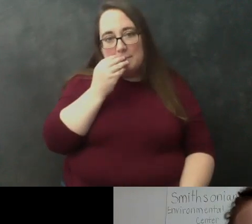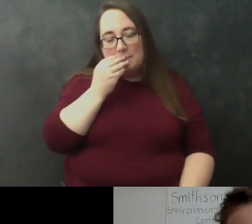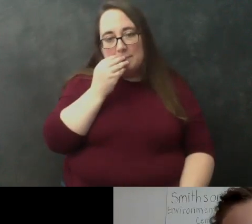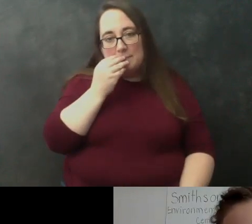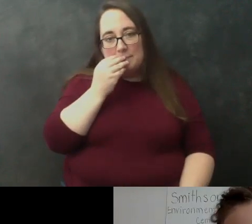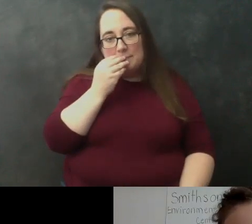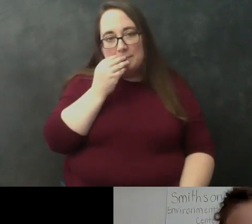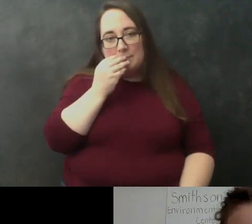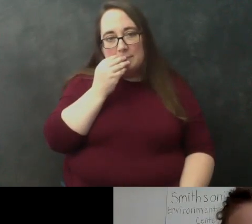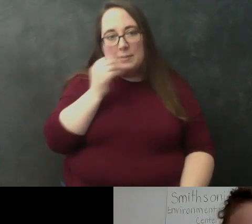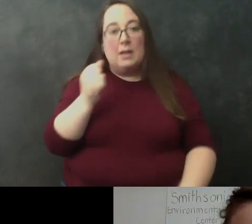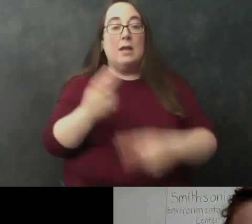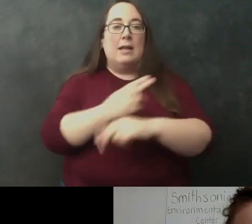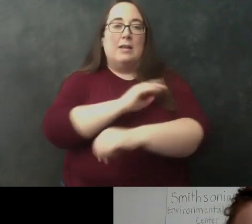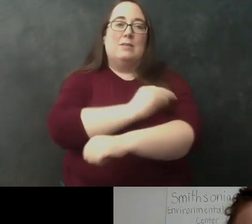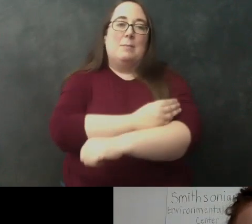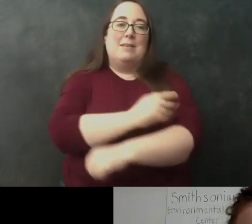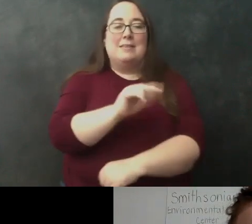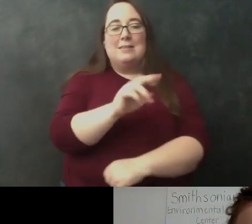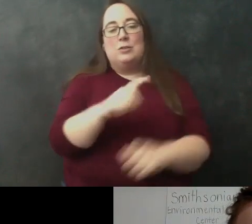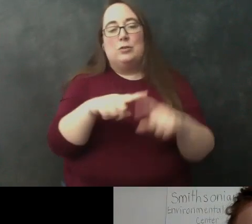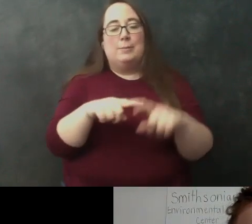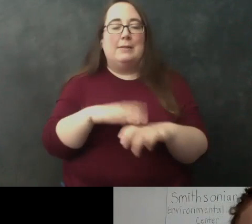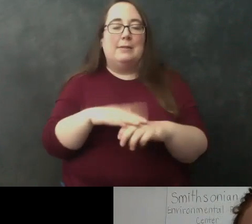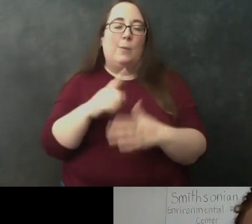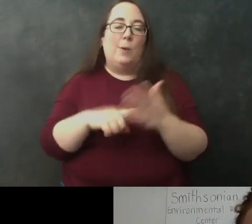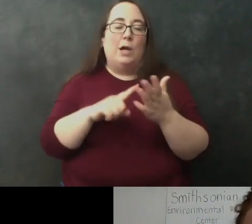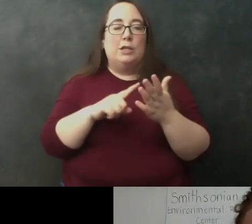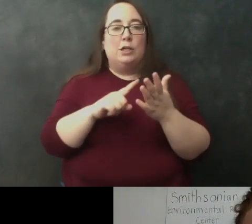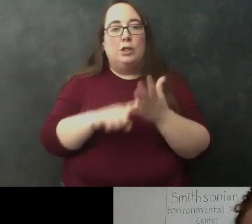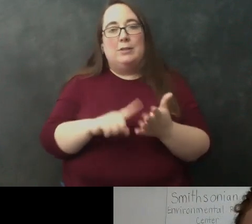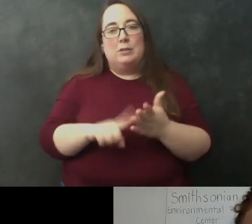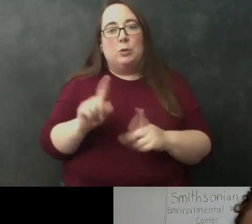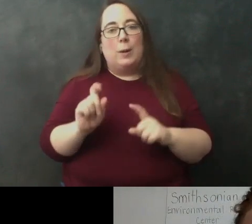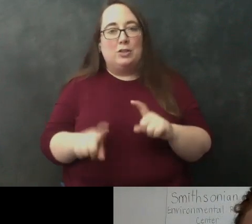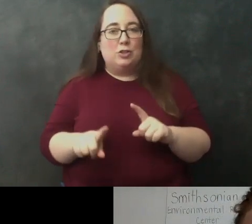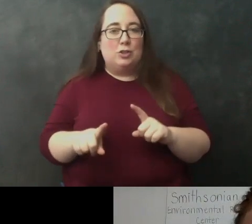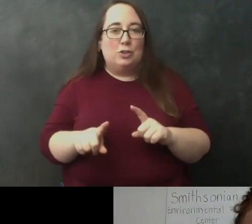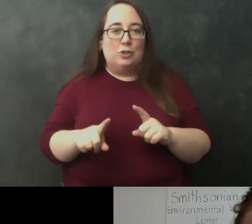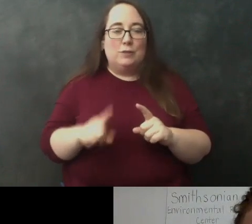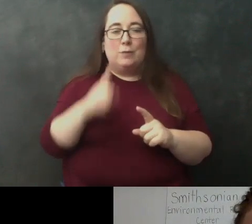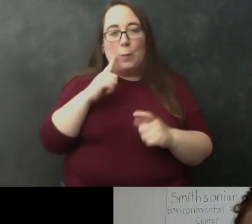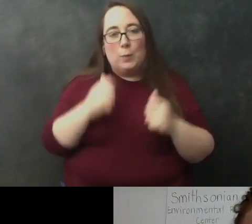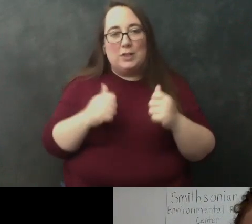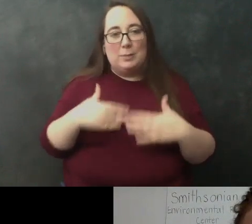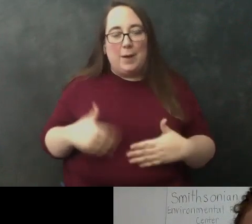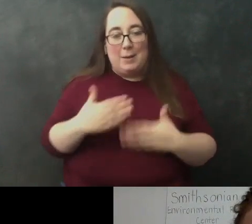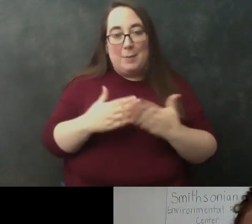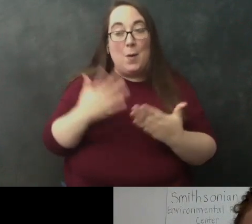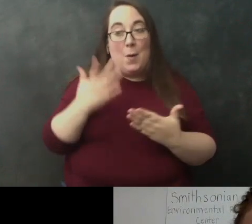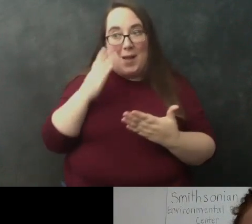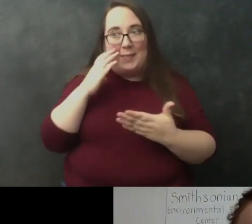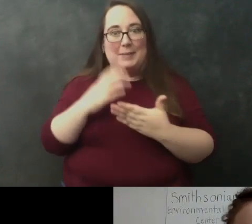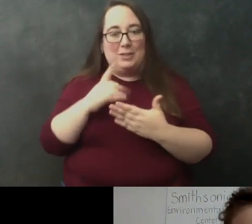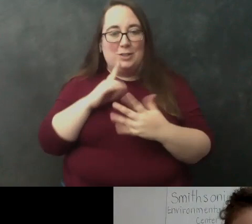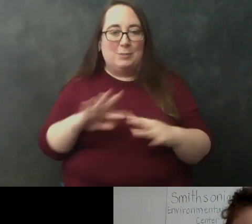we can use muscle tissue it kind of depends on what research question you're asking as to which body part we take which is why these diagrams are so important